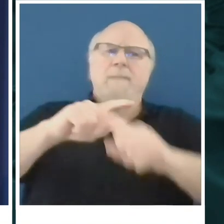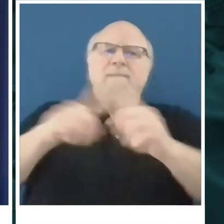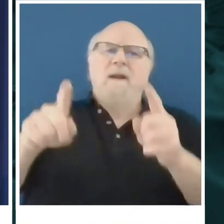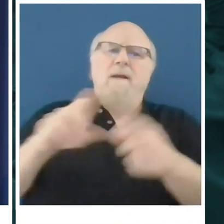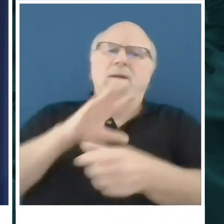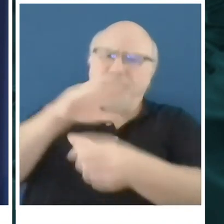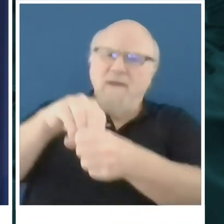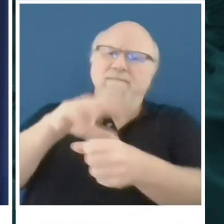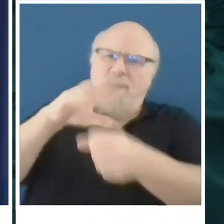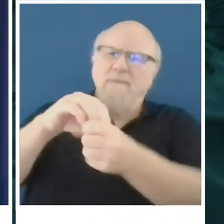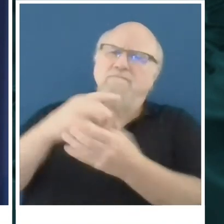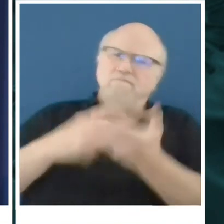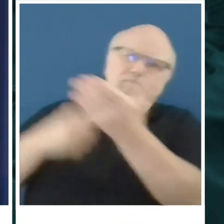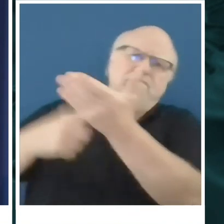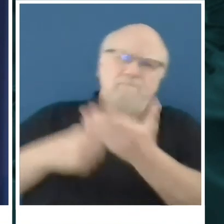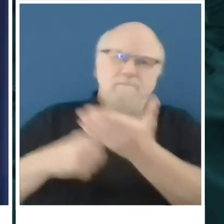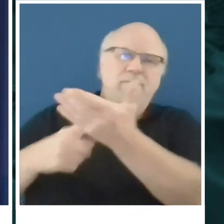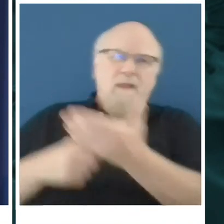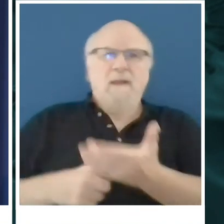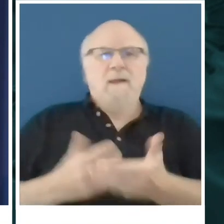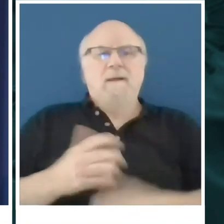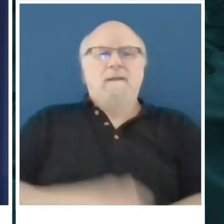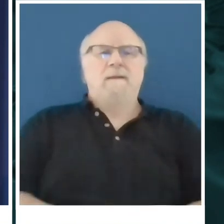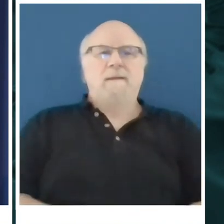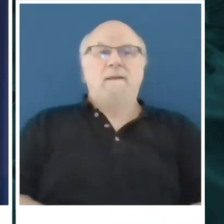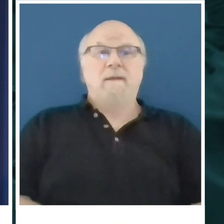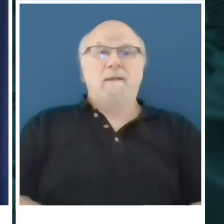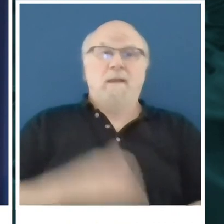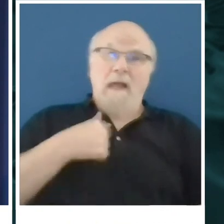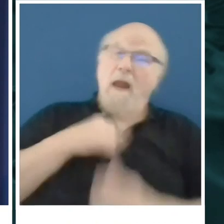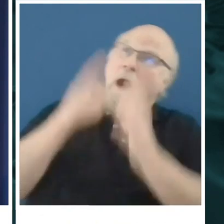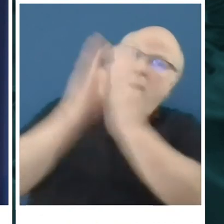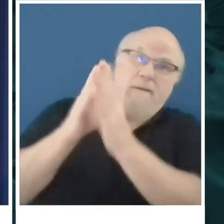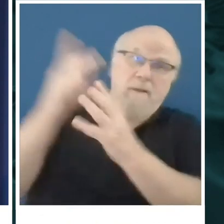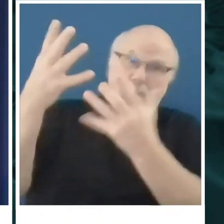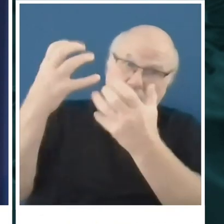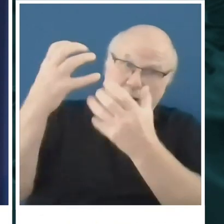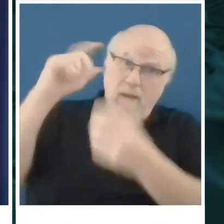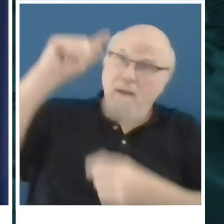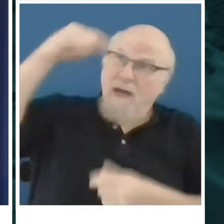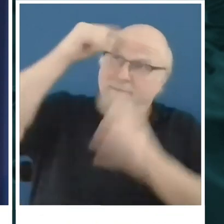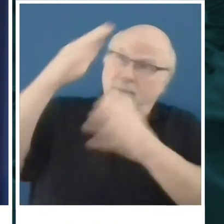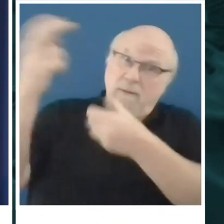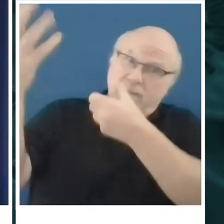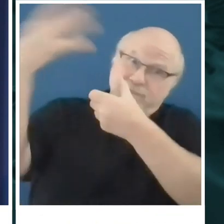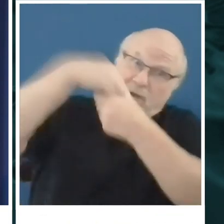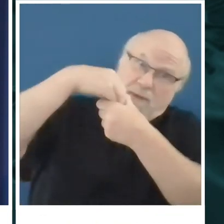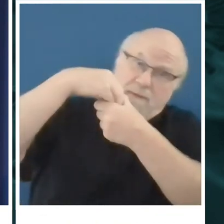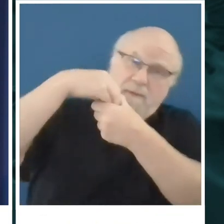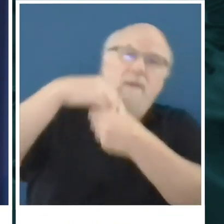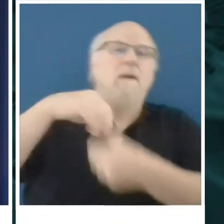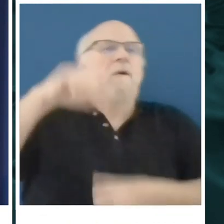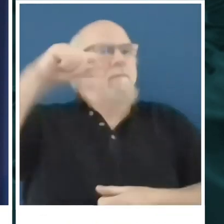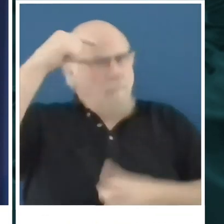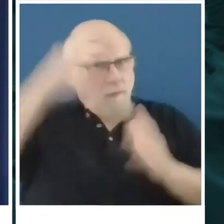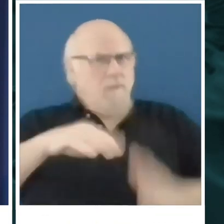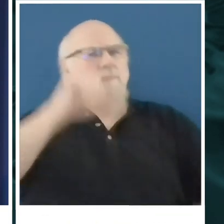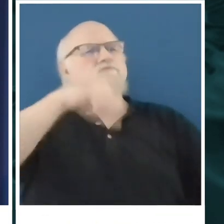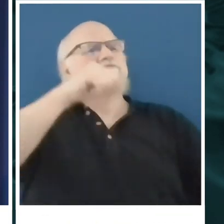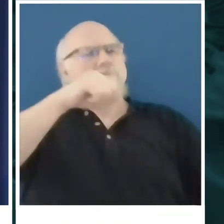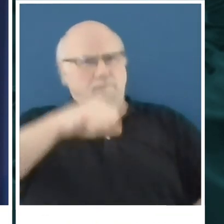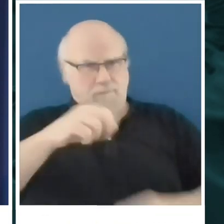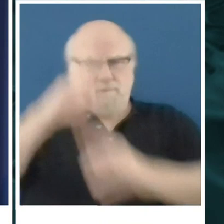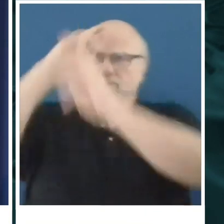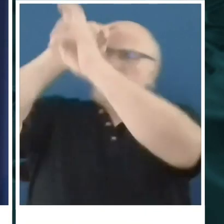at the end of the call asked me if I would like to be a part of this, and I'm honored to. And I think it will also give us as a